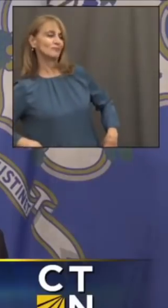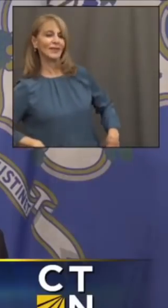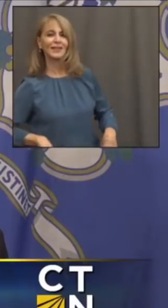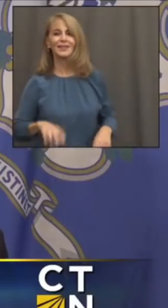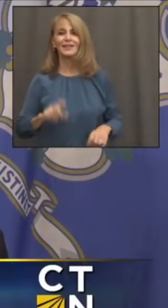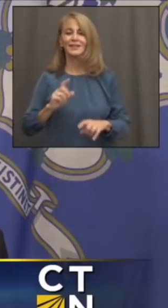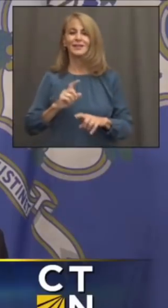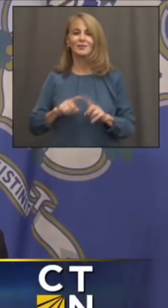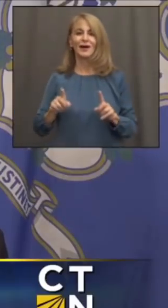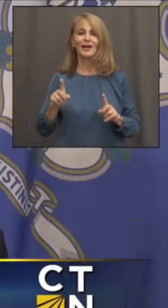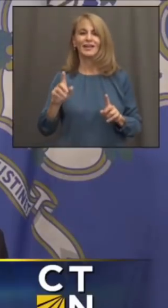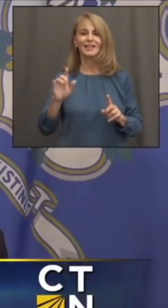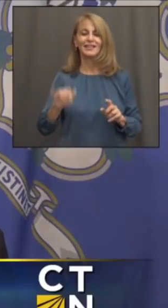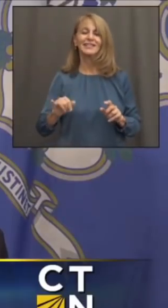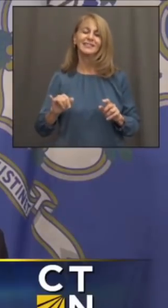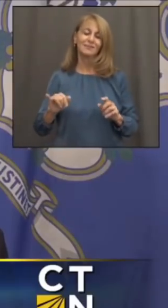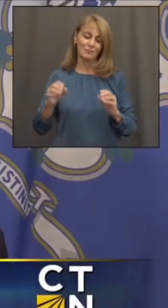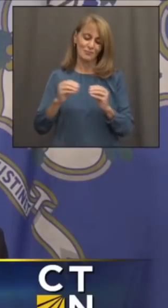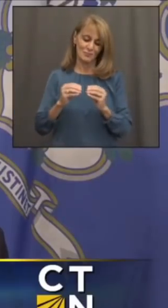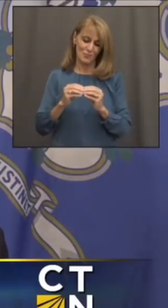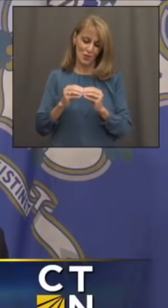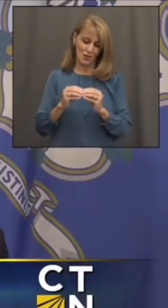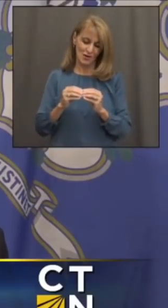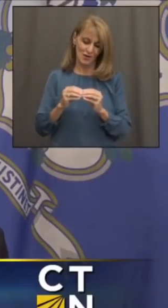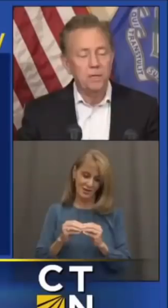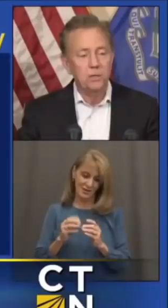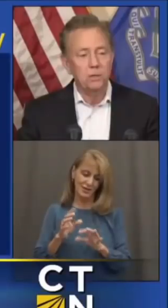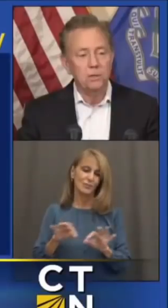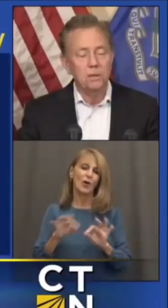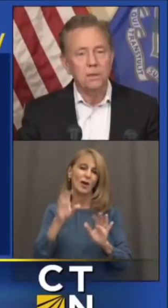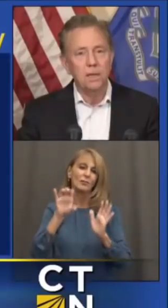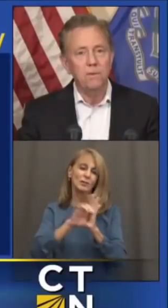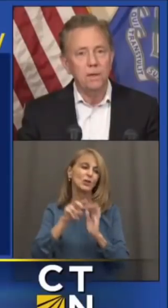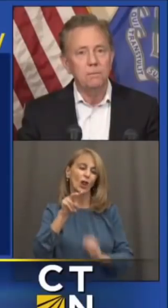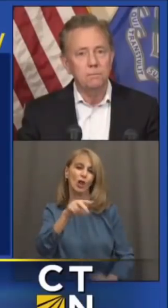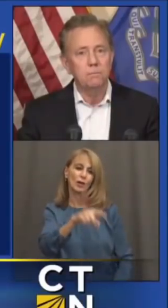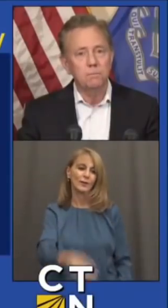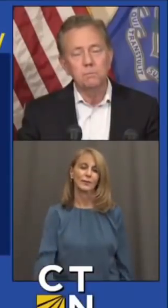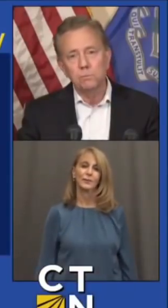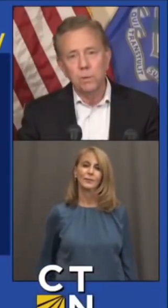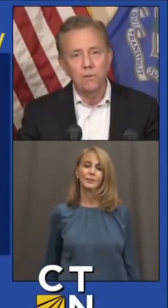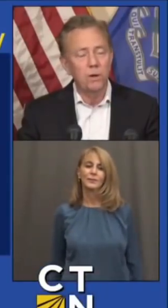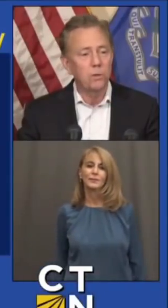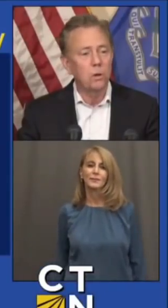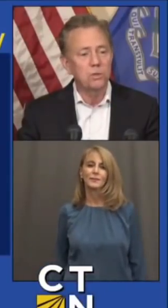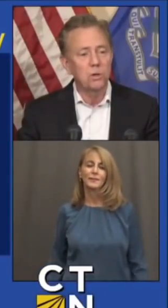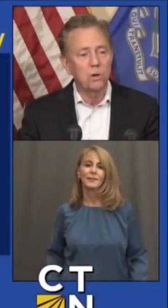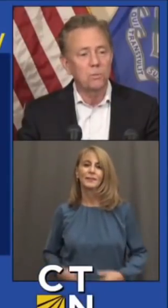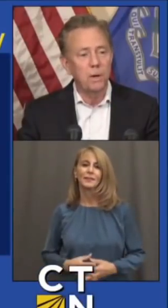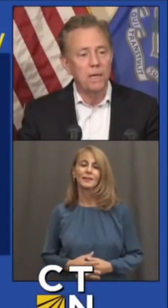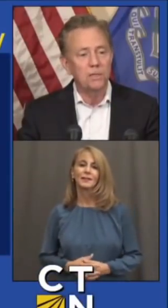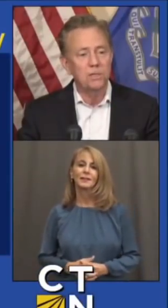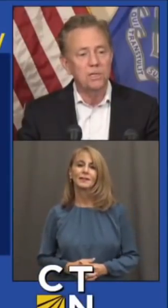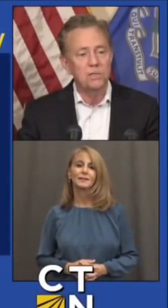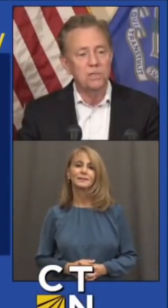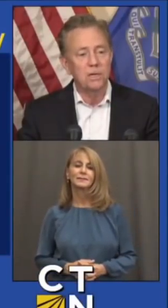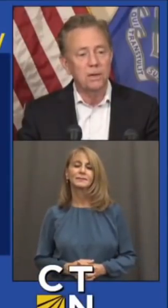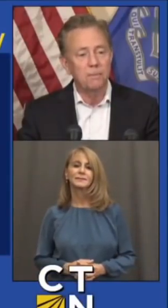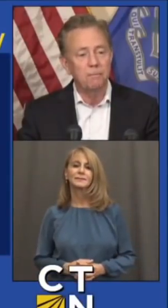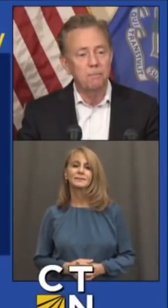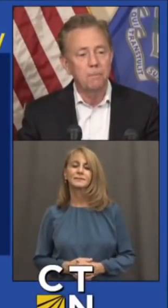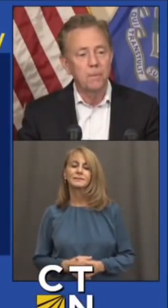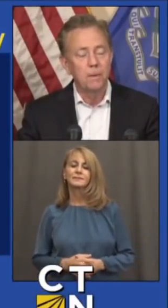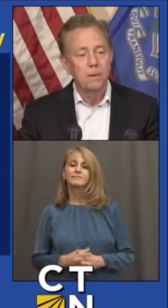But this is more historic. Look at this picture. Leaving whatever your thoughts are on policies.